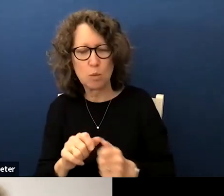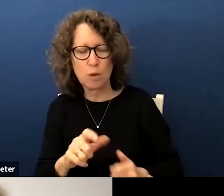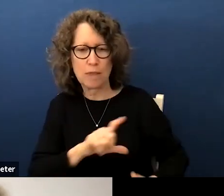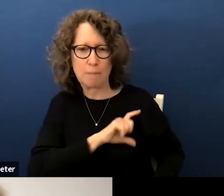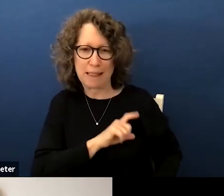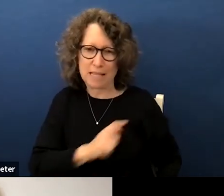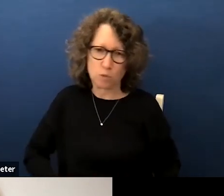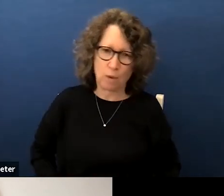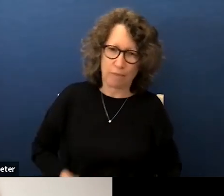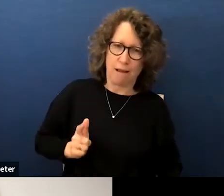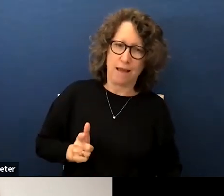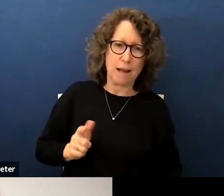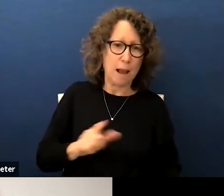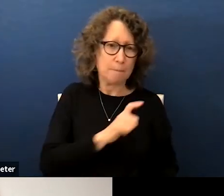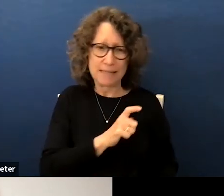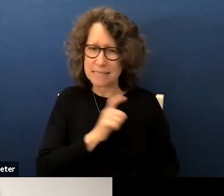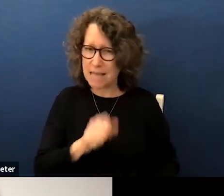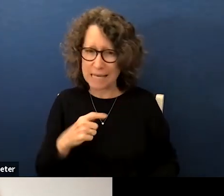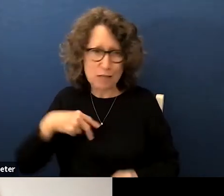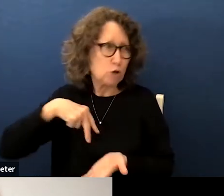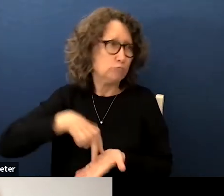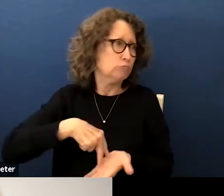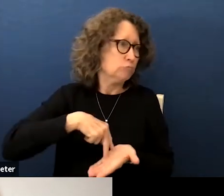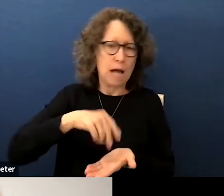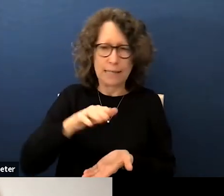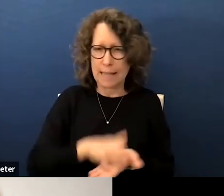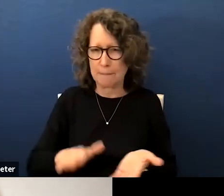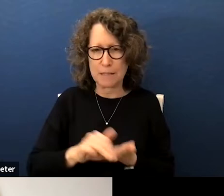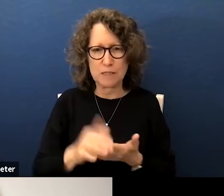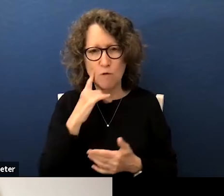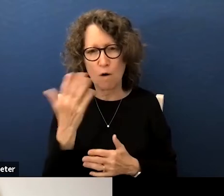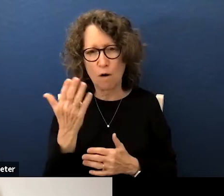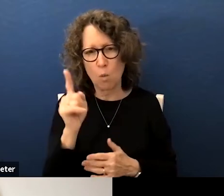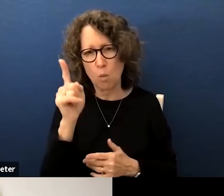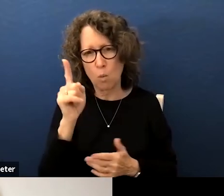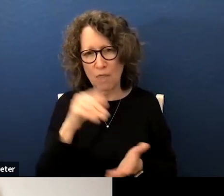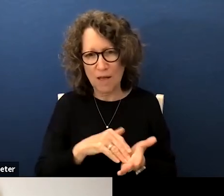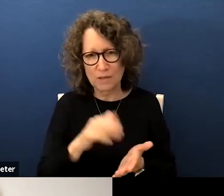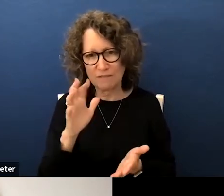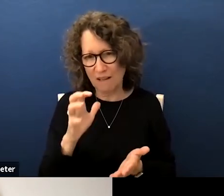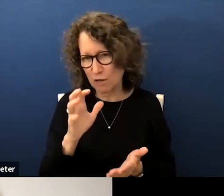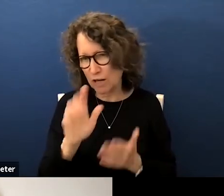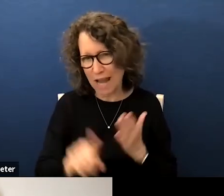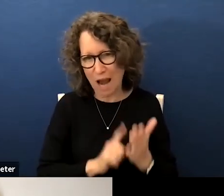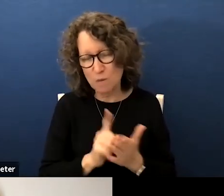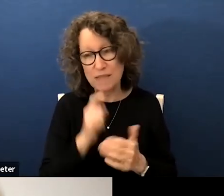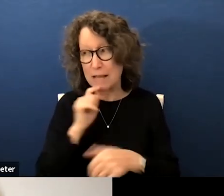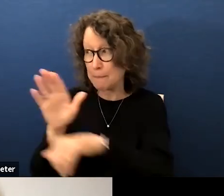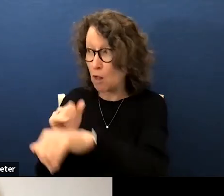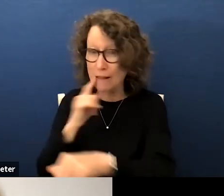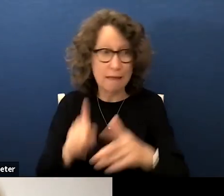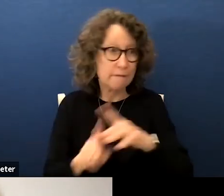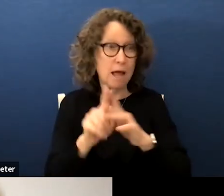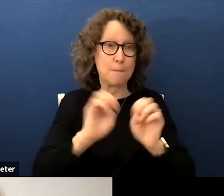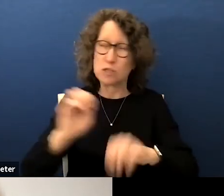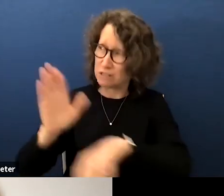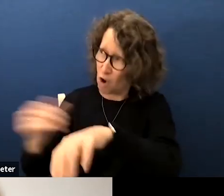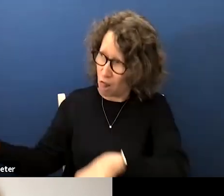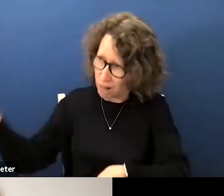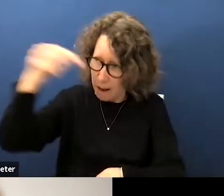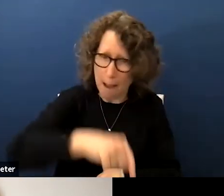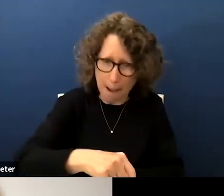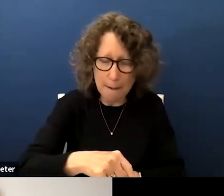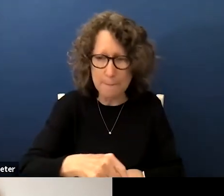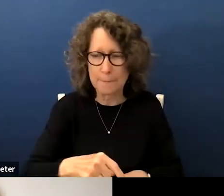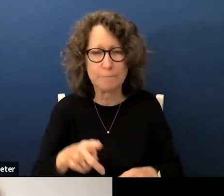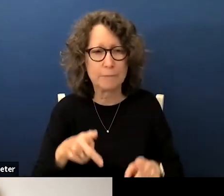a police officer does not need to be stationed on campus for 1500 hours they can be called if there is an emergency or something needs